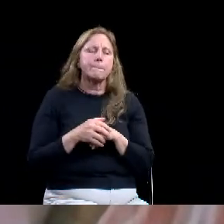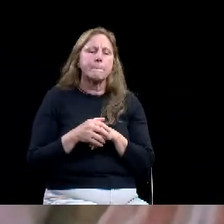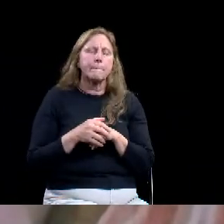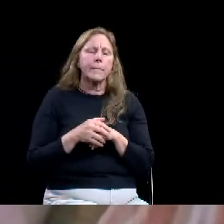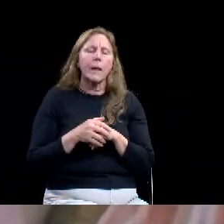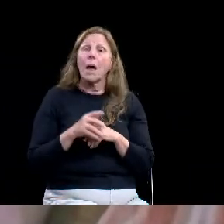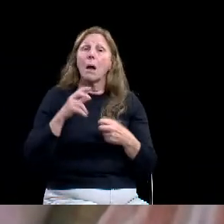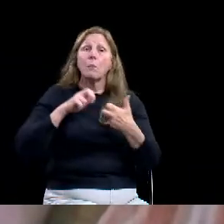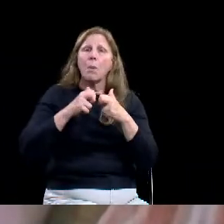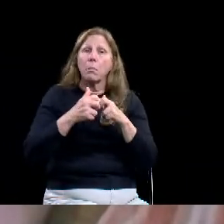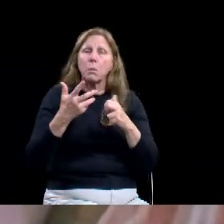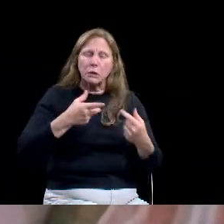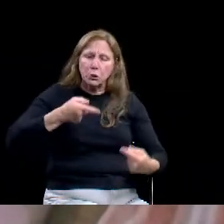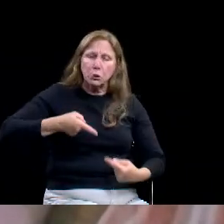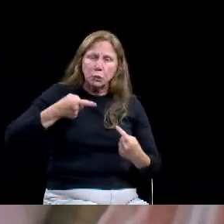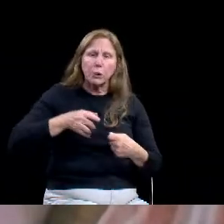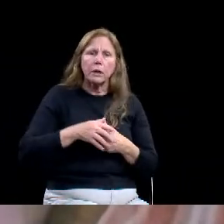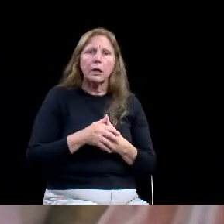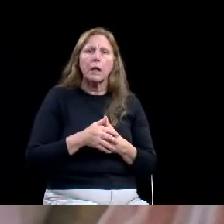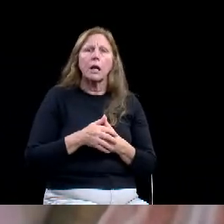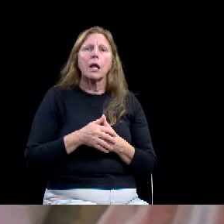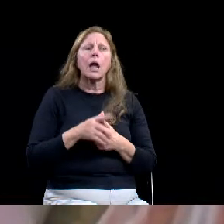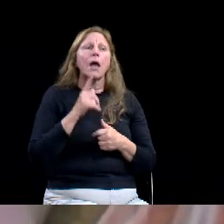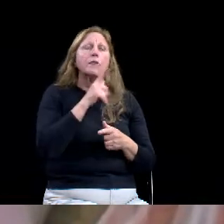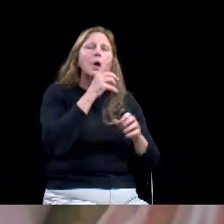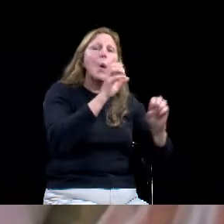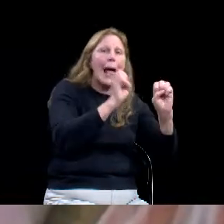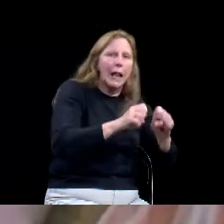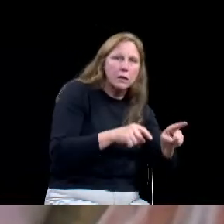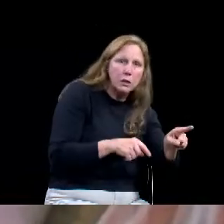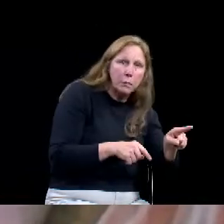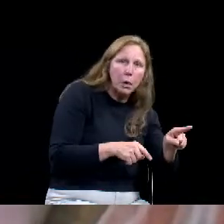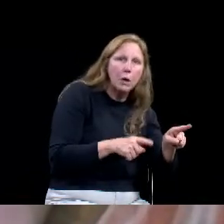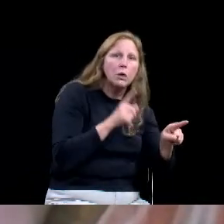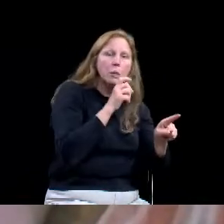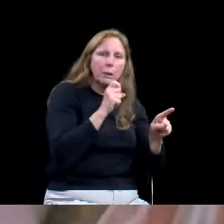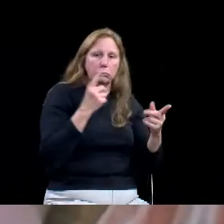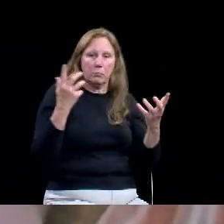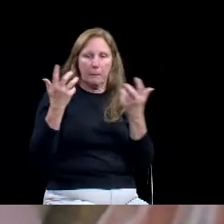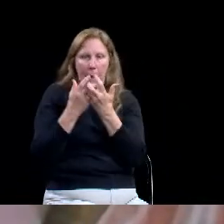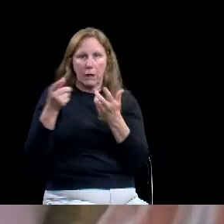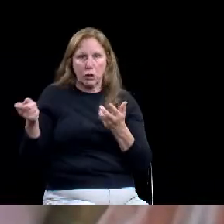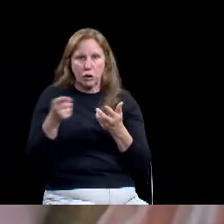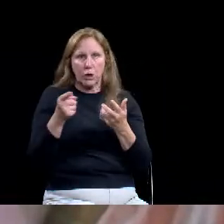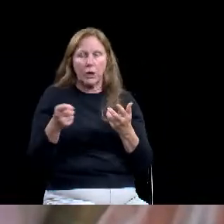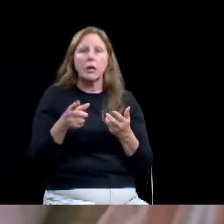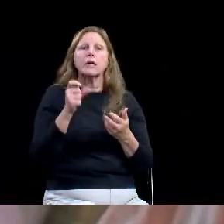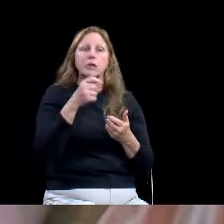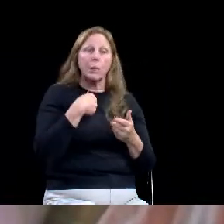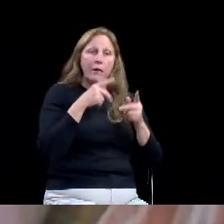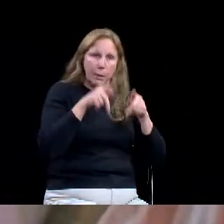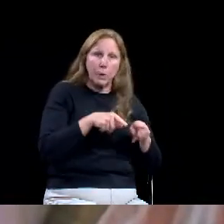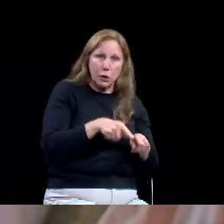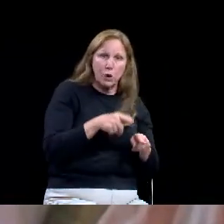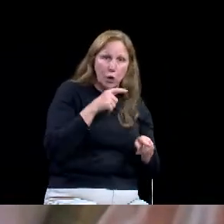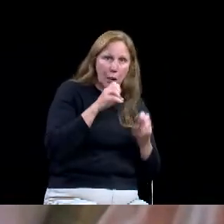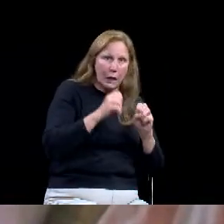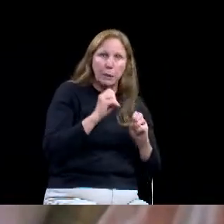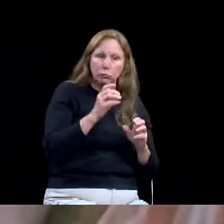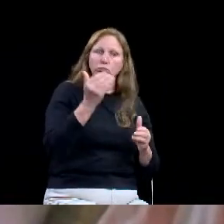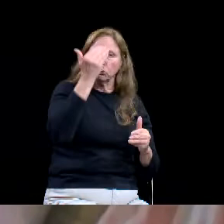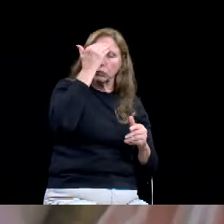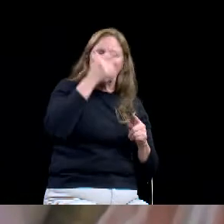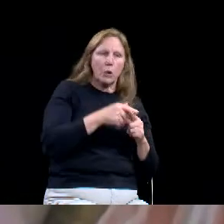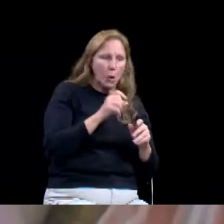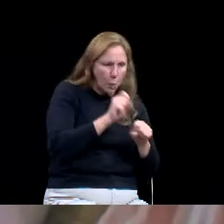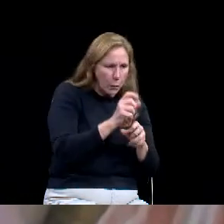eligibility specialists, um, working with our clients to demonstrate a hardship. As you know, that is one of the main factors to demonstrate a hardship for the, uh, the